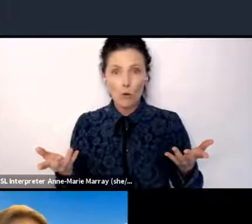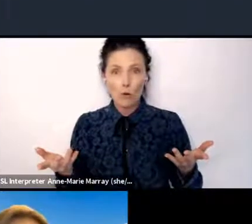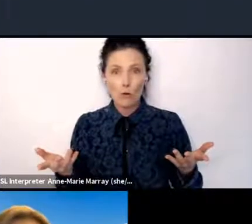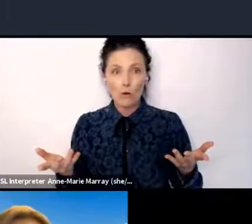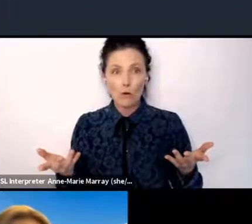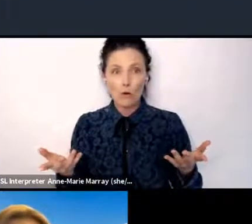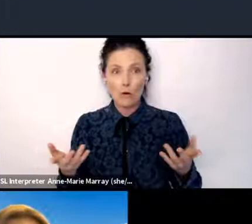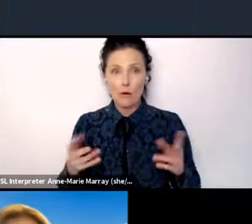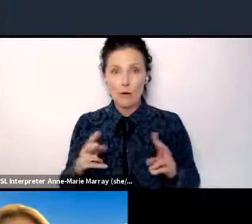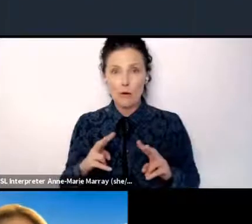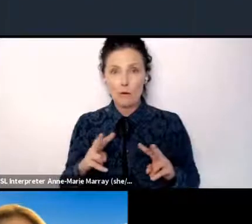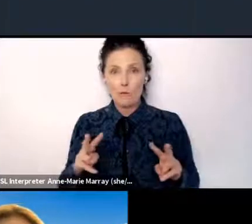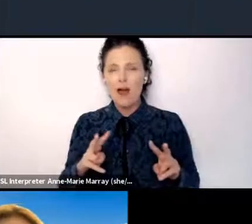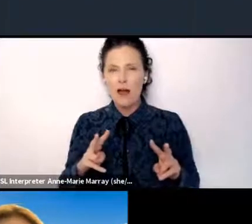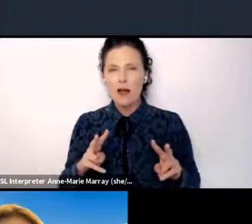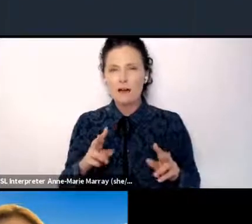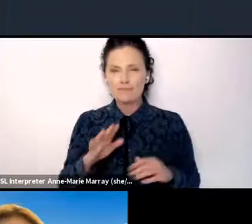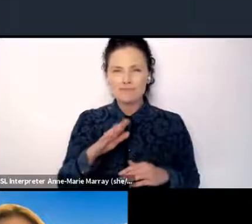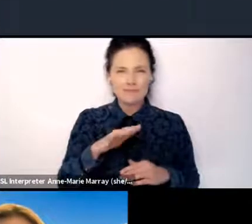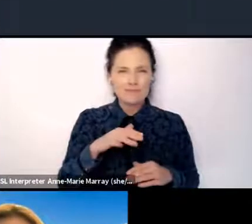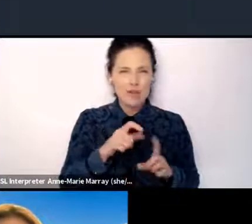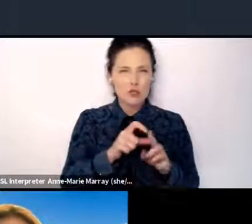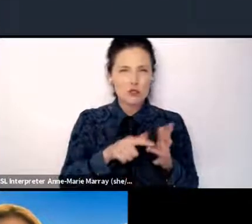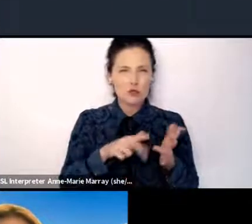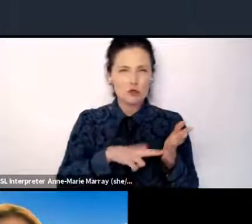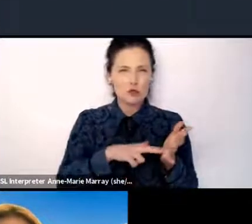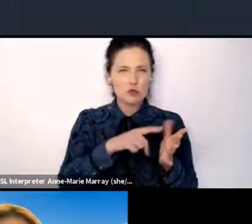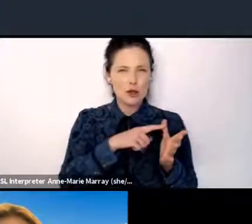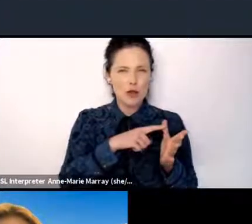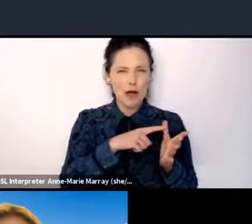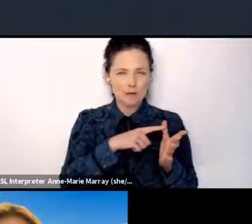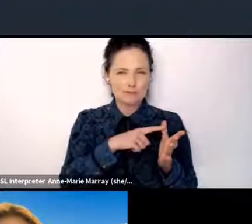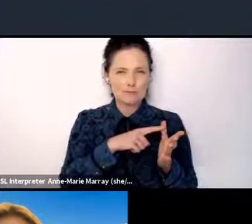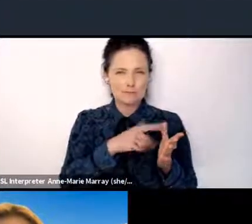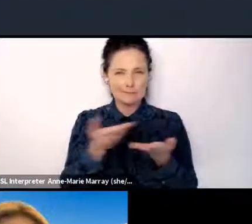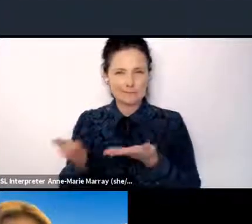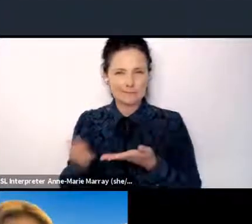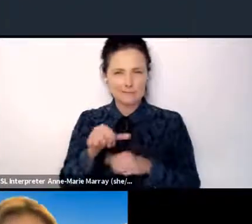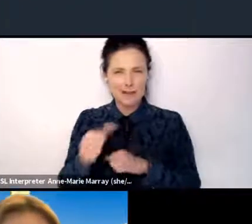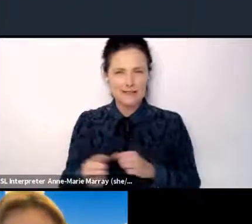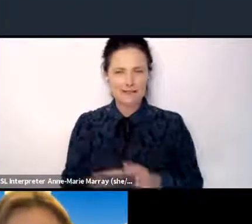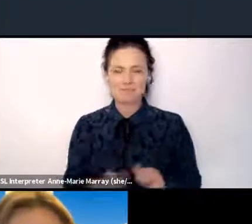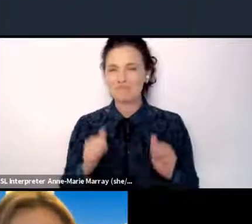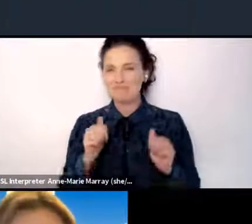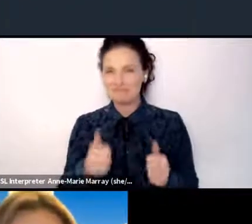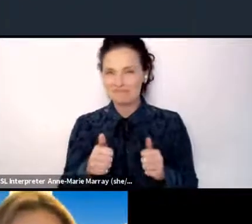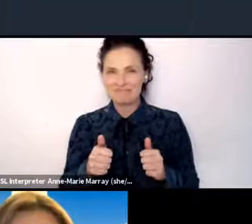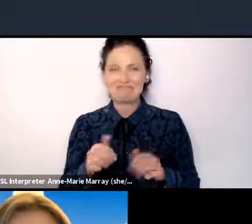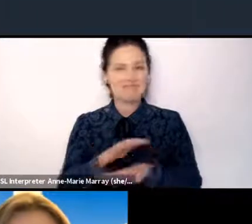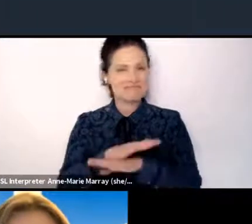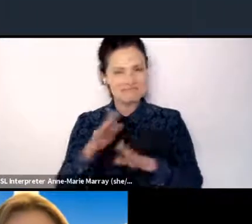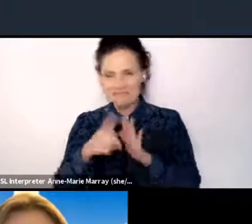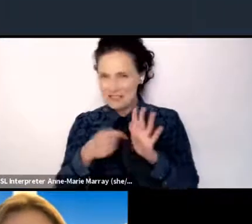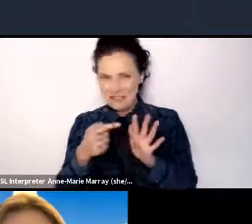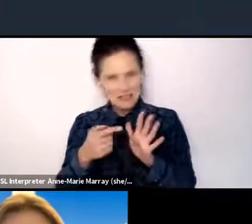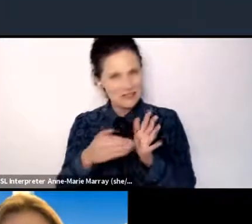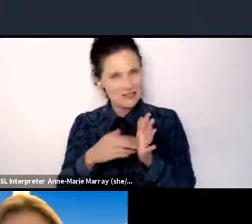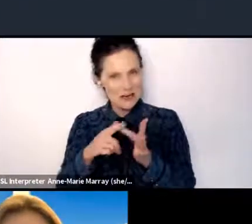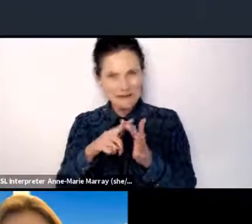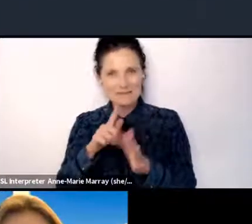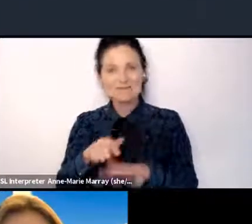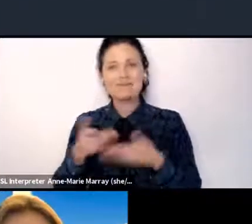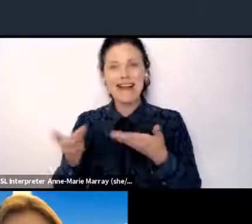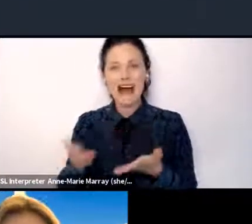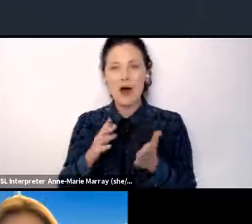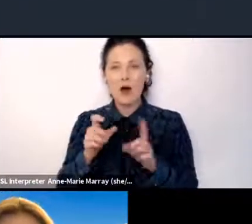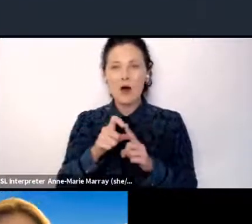If we could just move on to Donna as Jamie can't be on screen in a minute. Okay. So instead, I'm going to introduce Donna Hume,